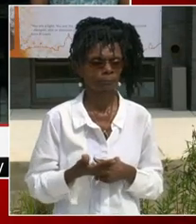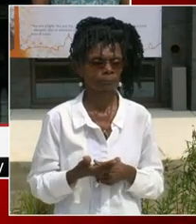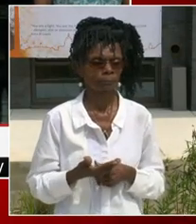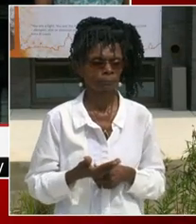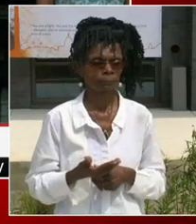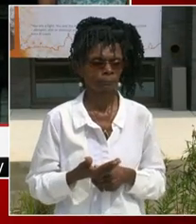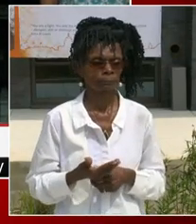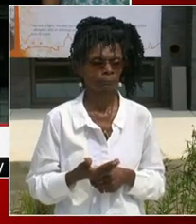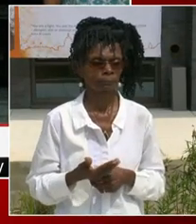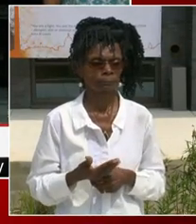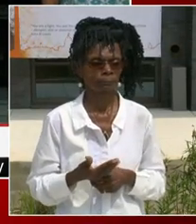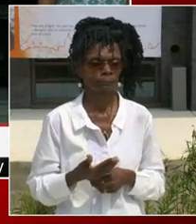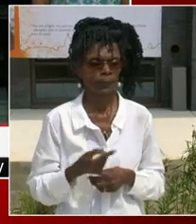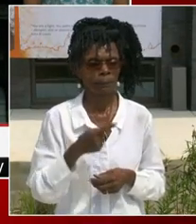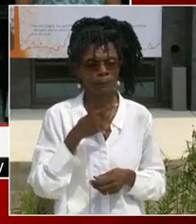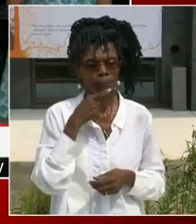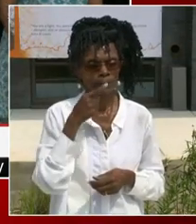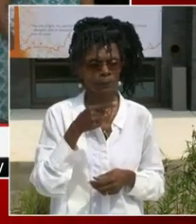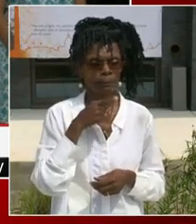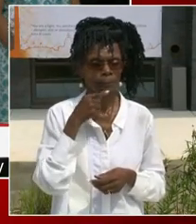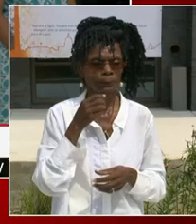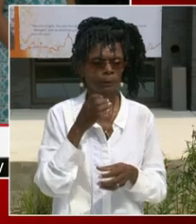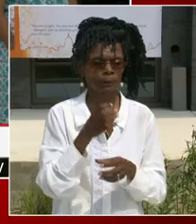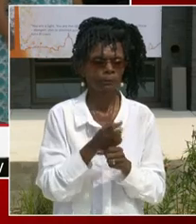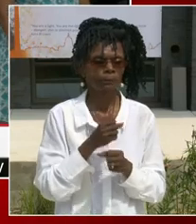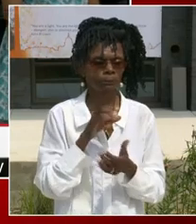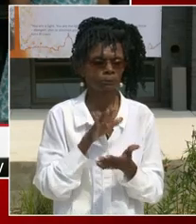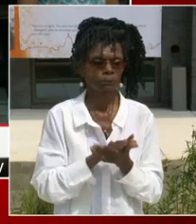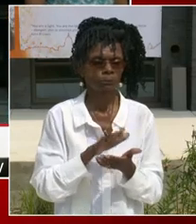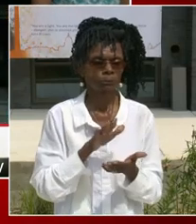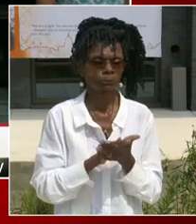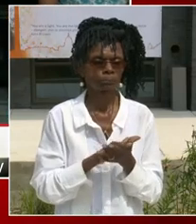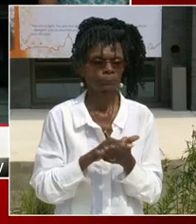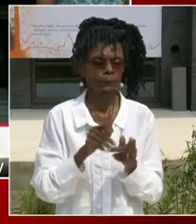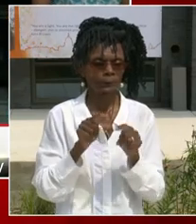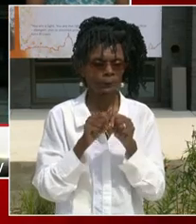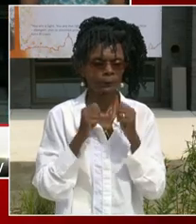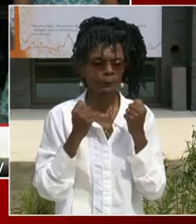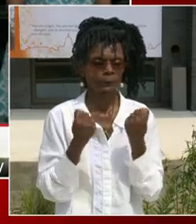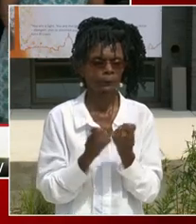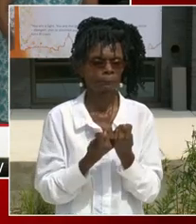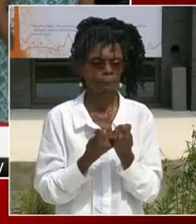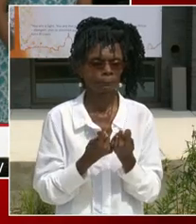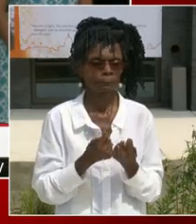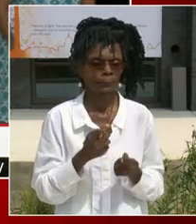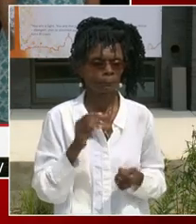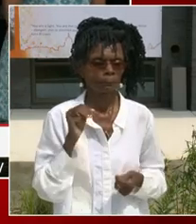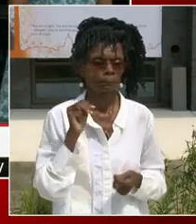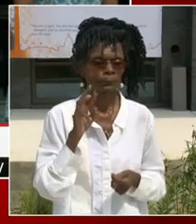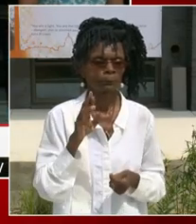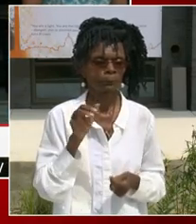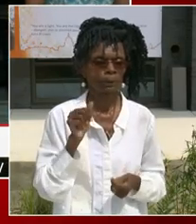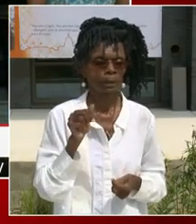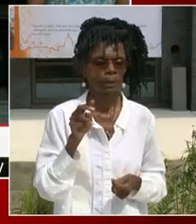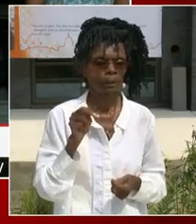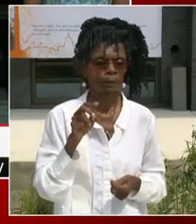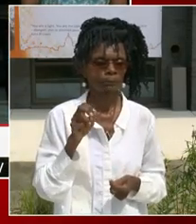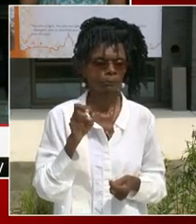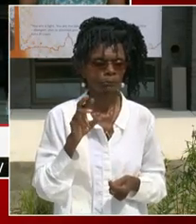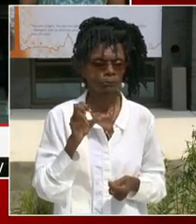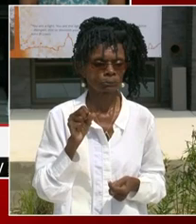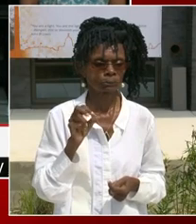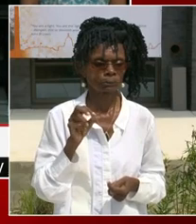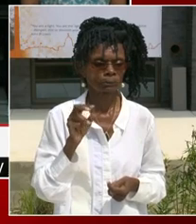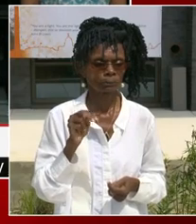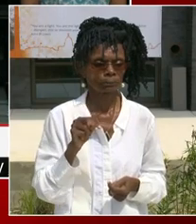And Keith Anderson, who directs DGS, it was the construction team for the government, will speak. And